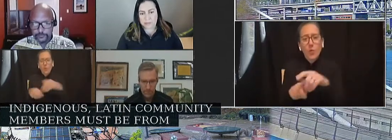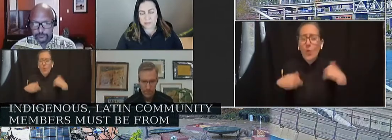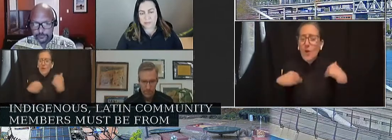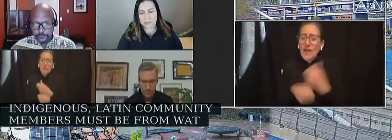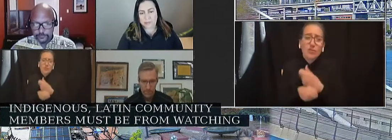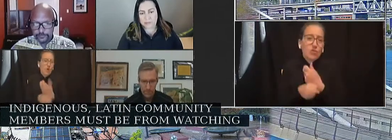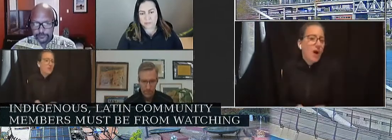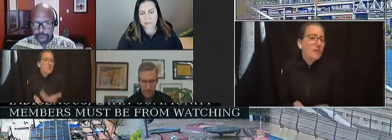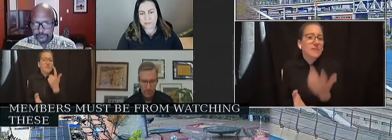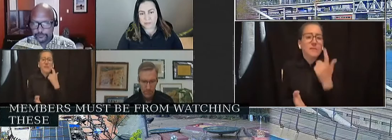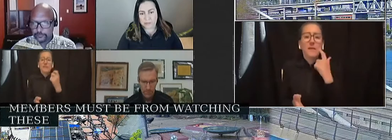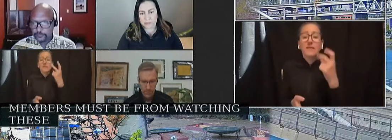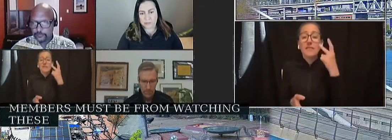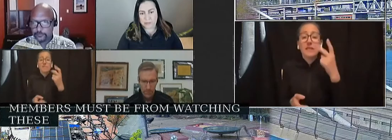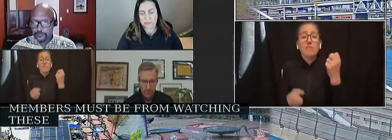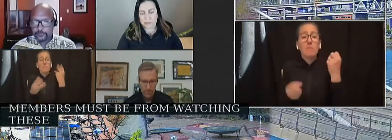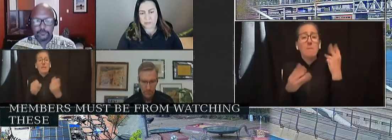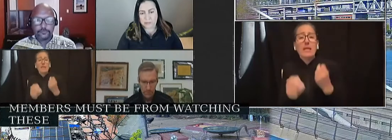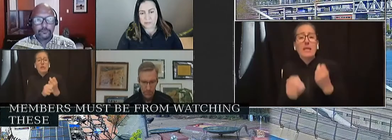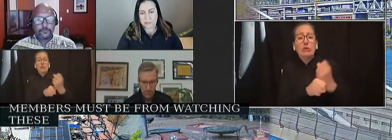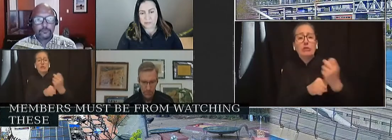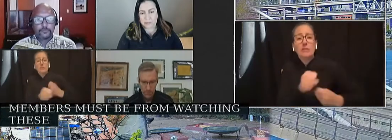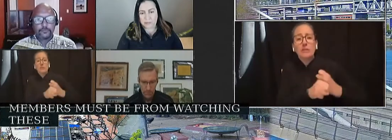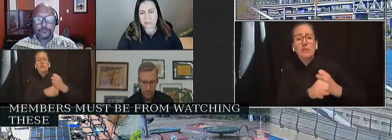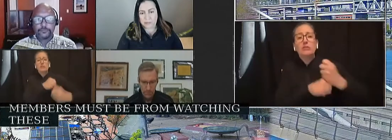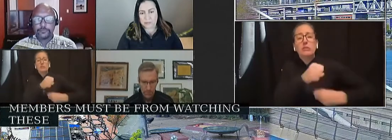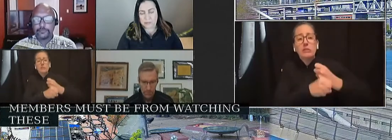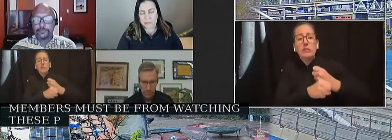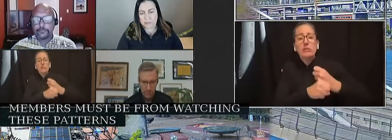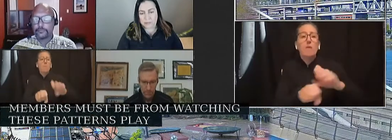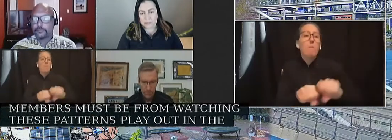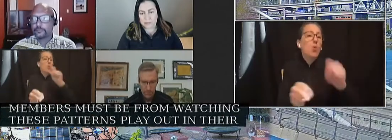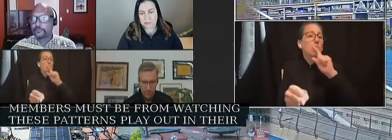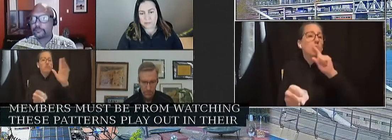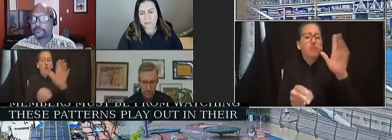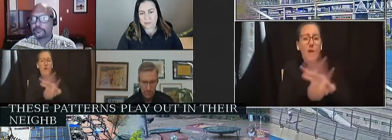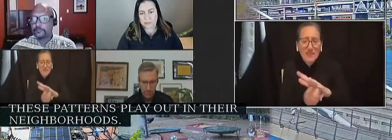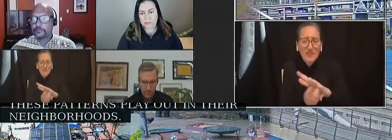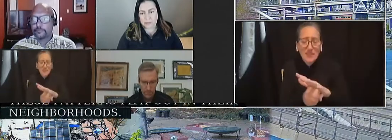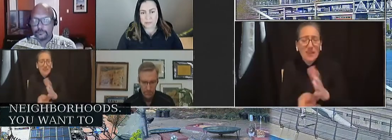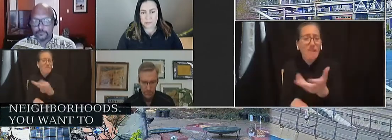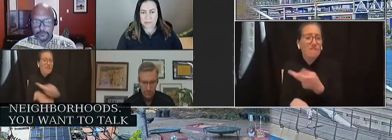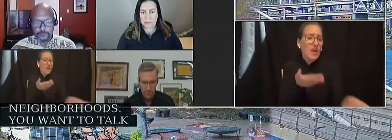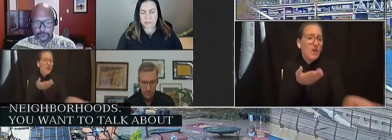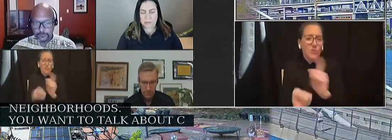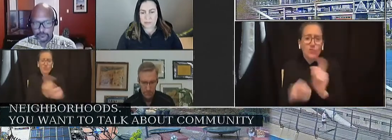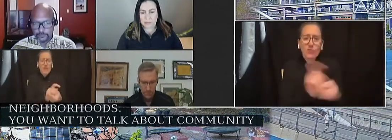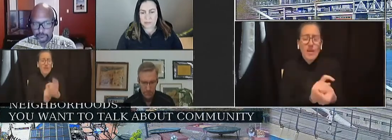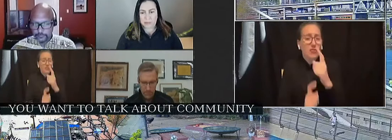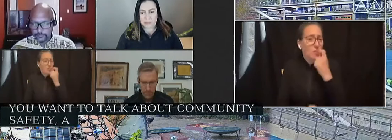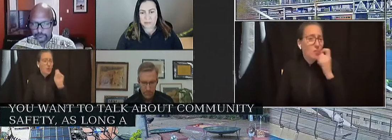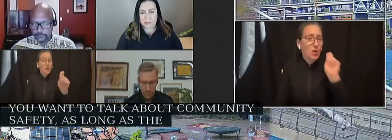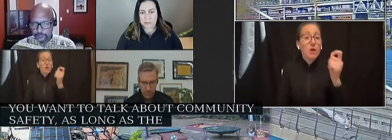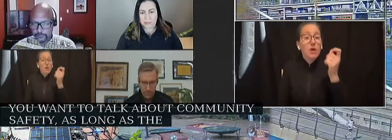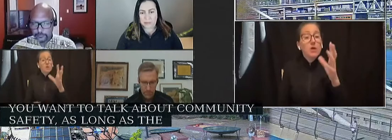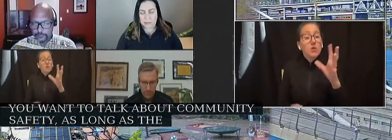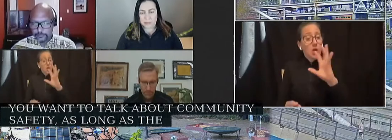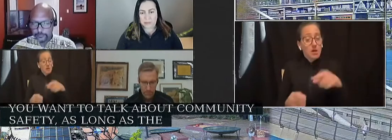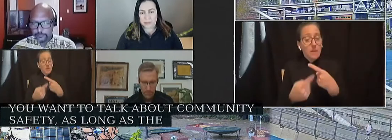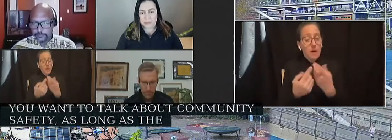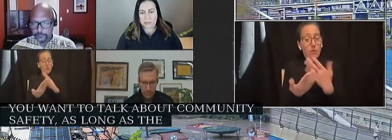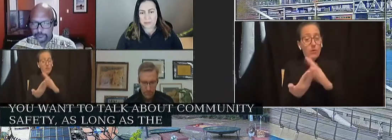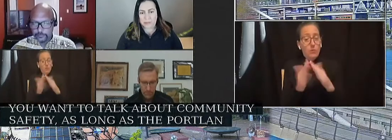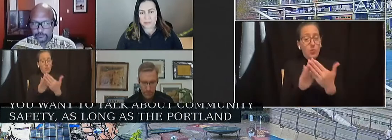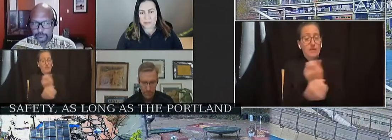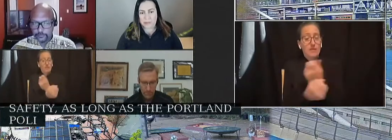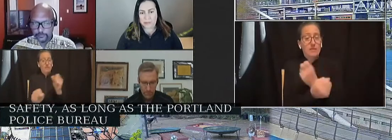of broken promises and failed reforms. You want to talk about community safety? As long as the Portland Police Bureau has free reign to kill people